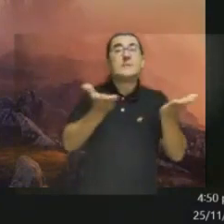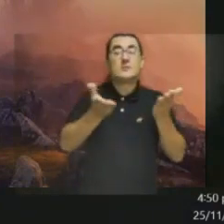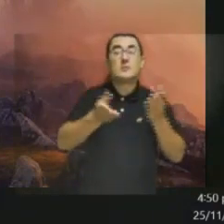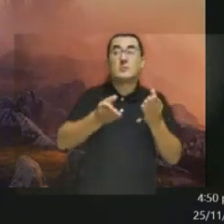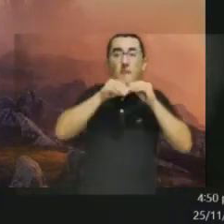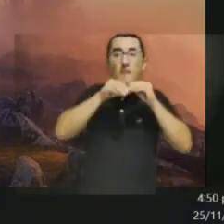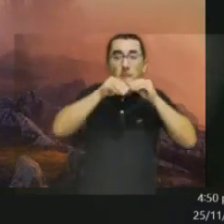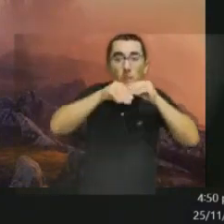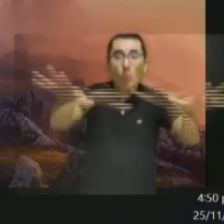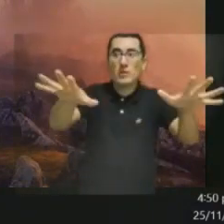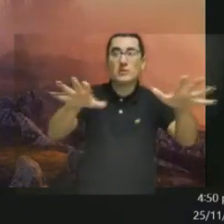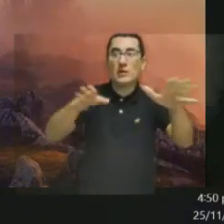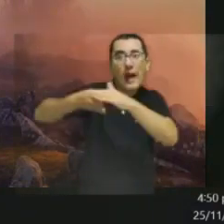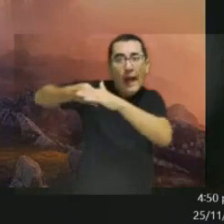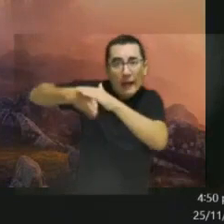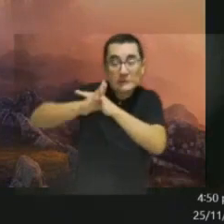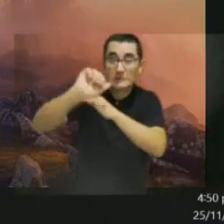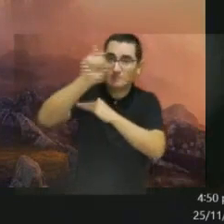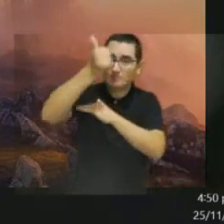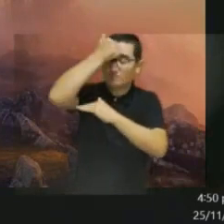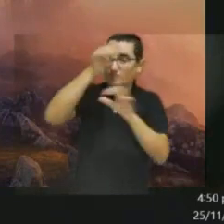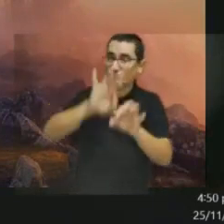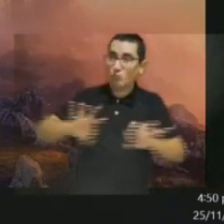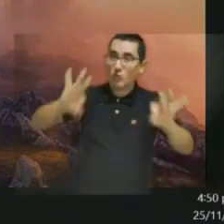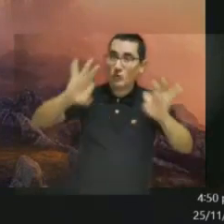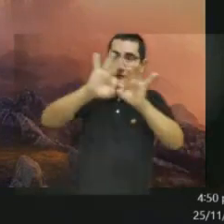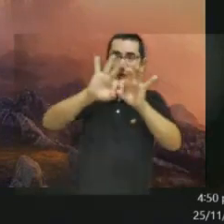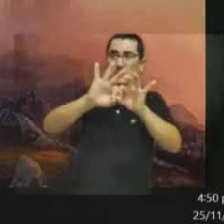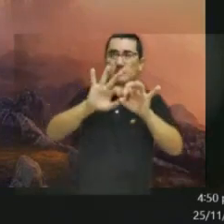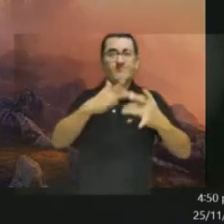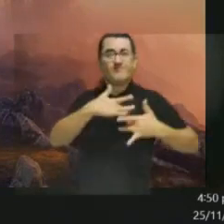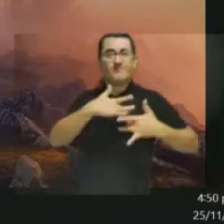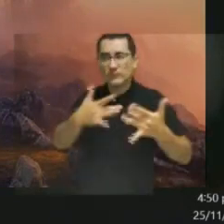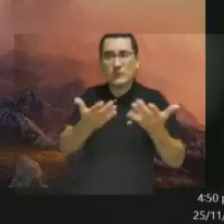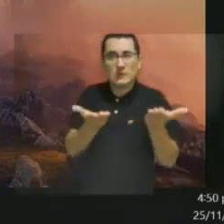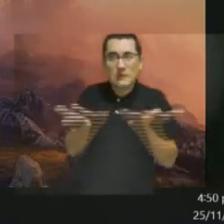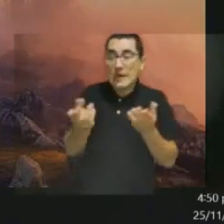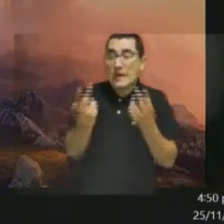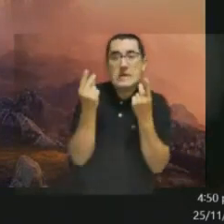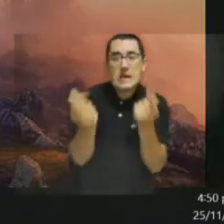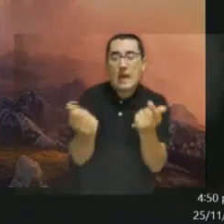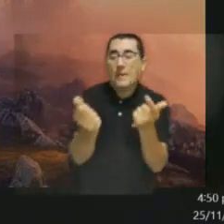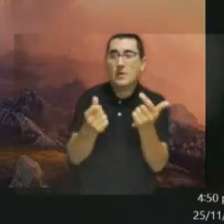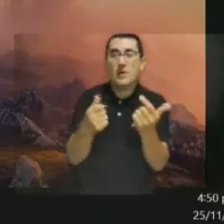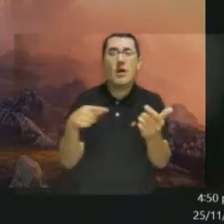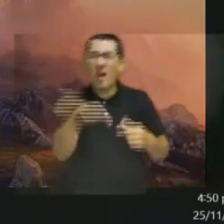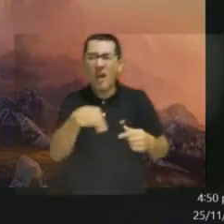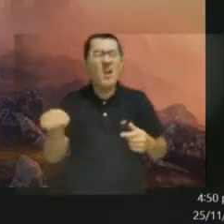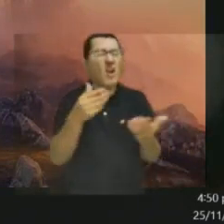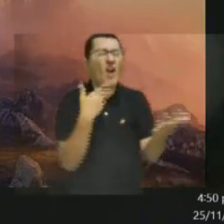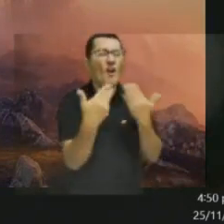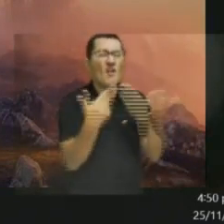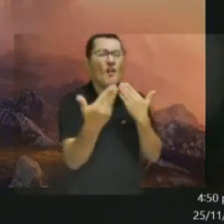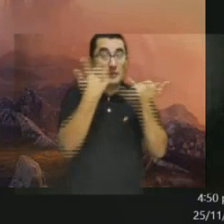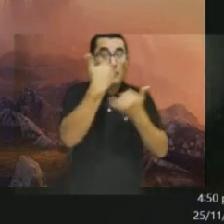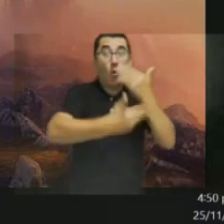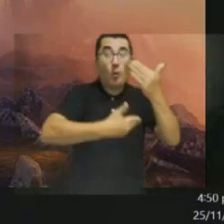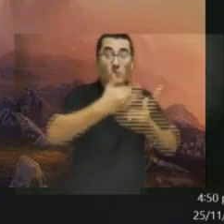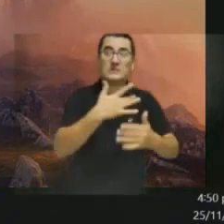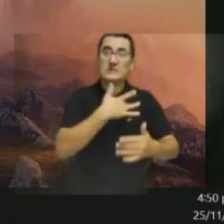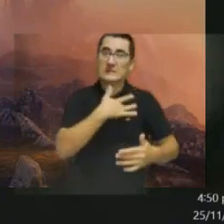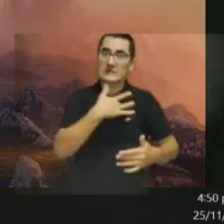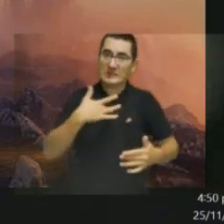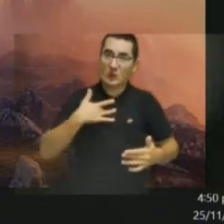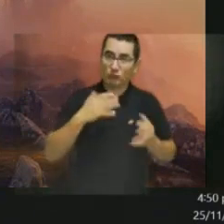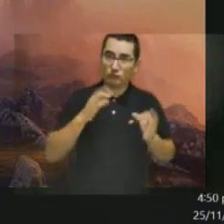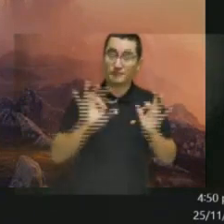the public utilities can have priority access in terms of availability, in terms of reliability. And in economic